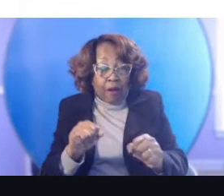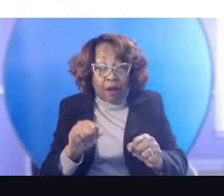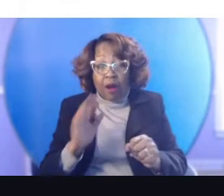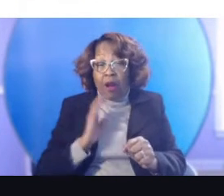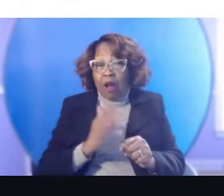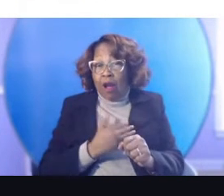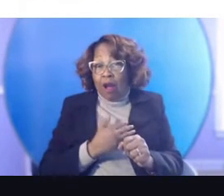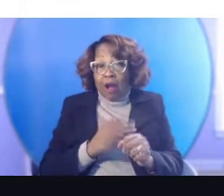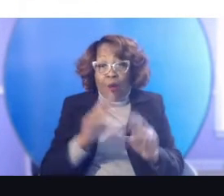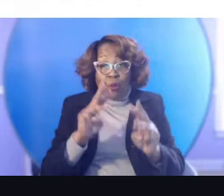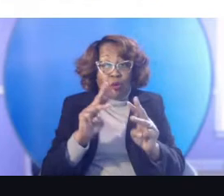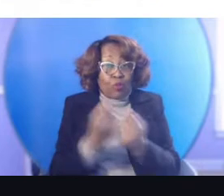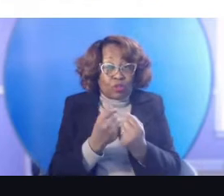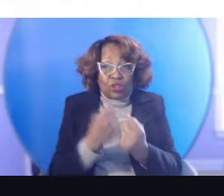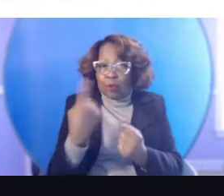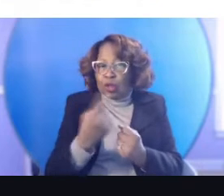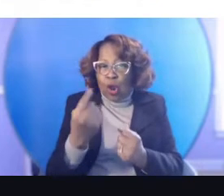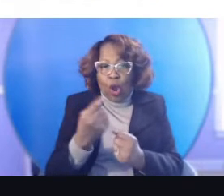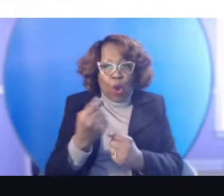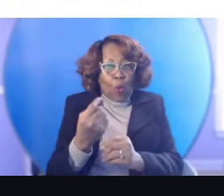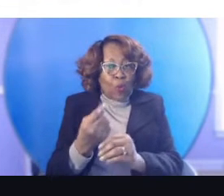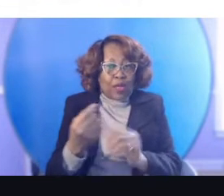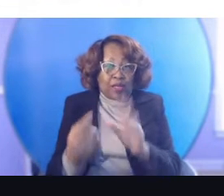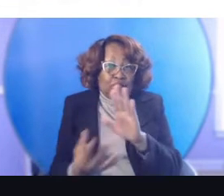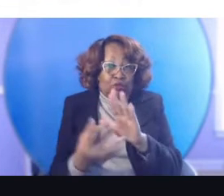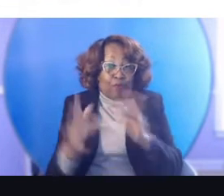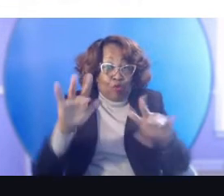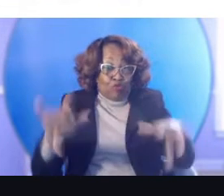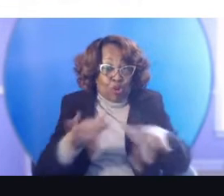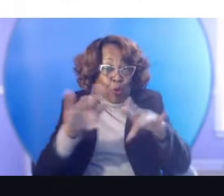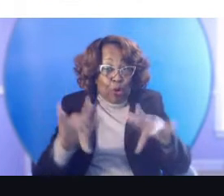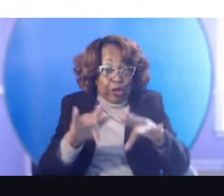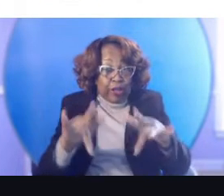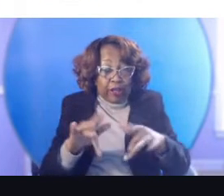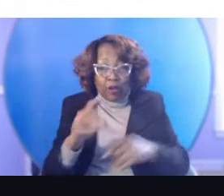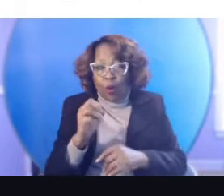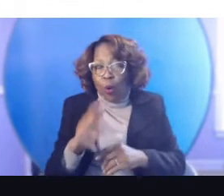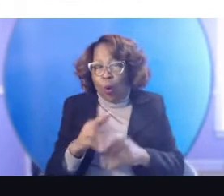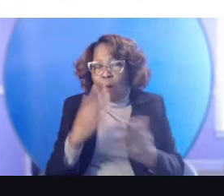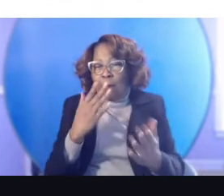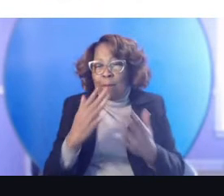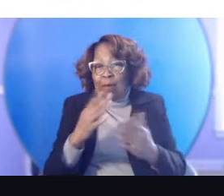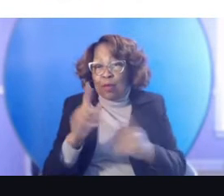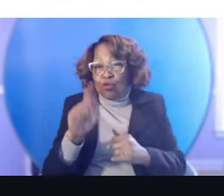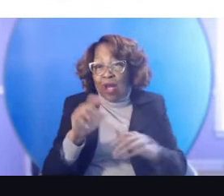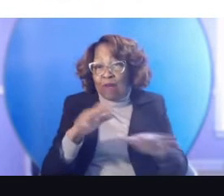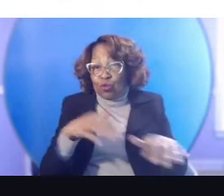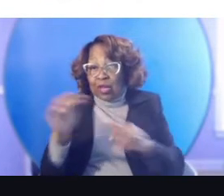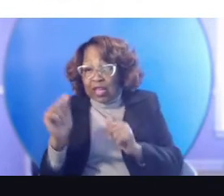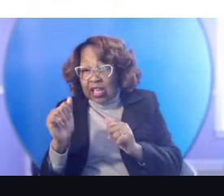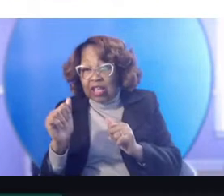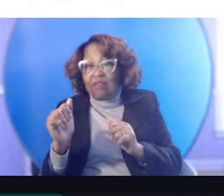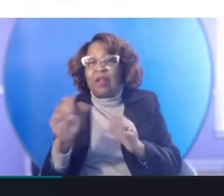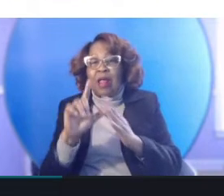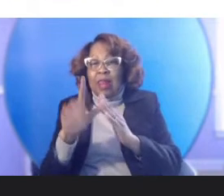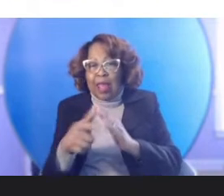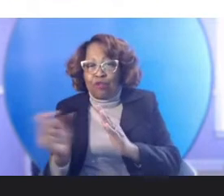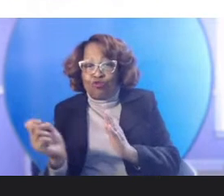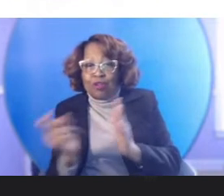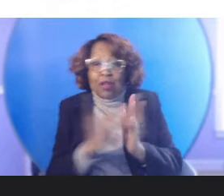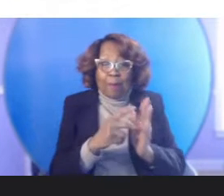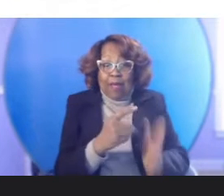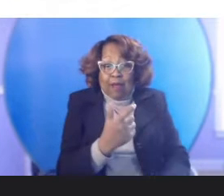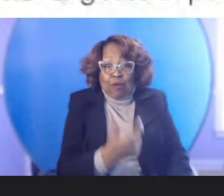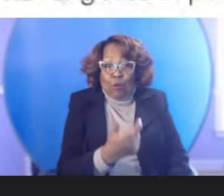can't be with us in real time or you have to go, you can always come back and see. Now we do